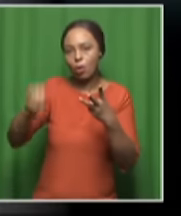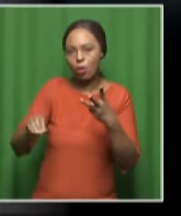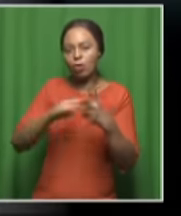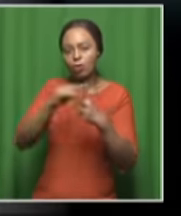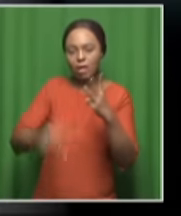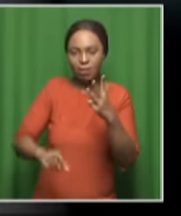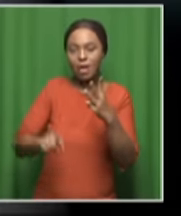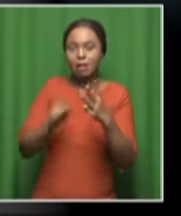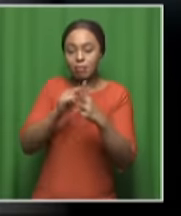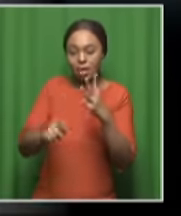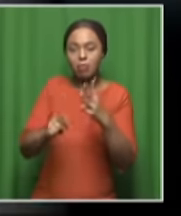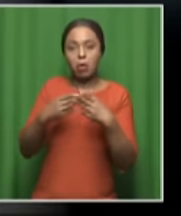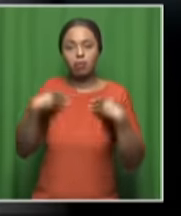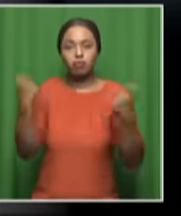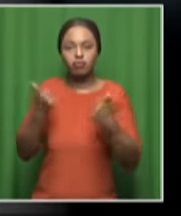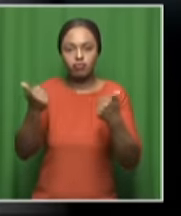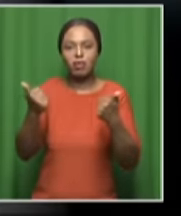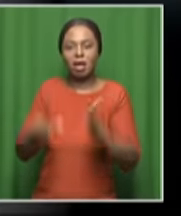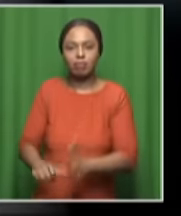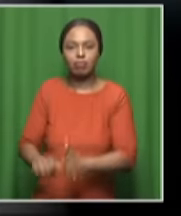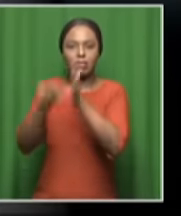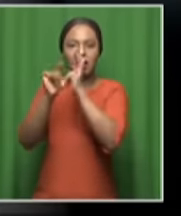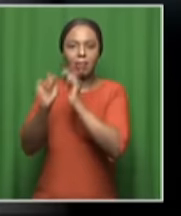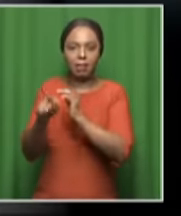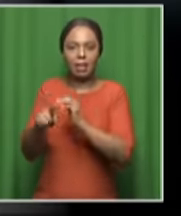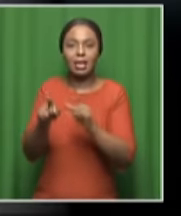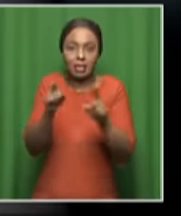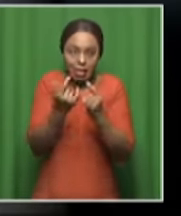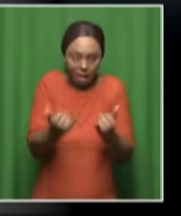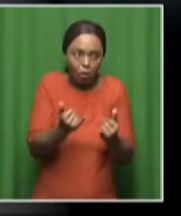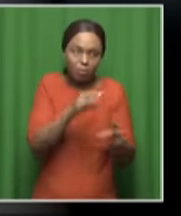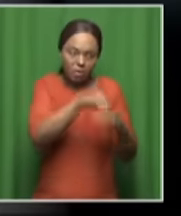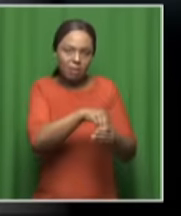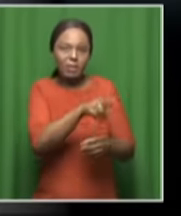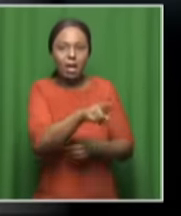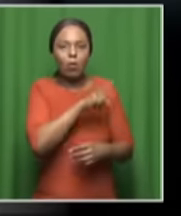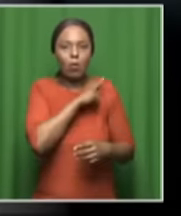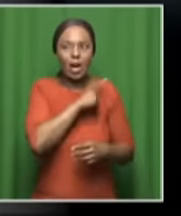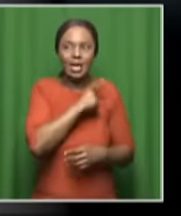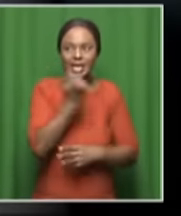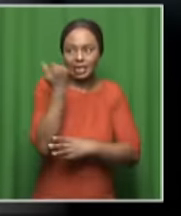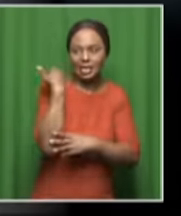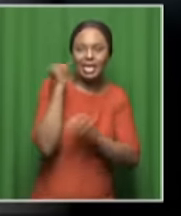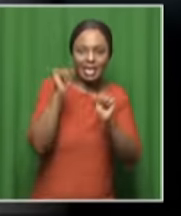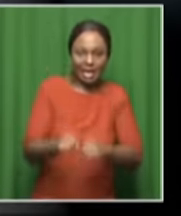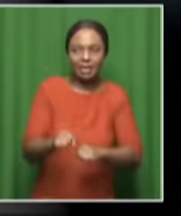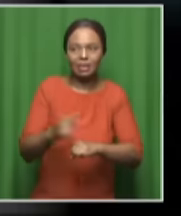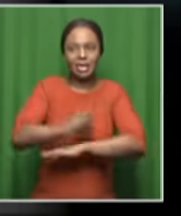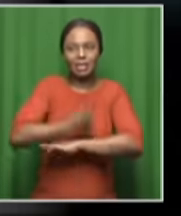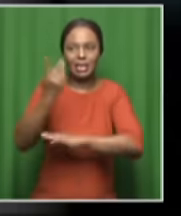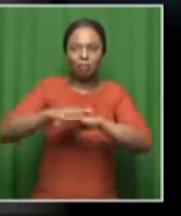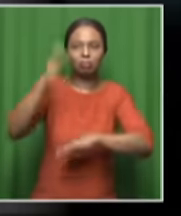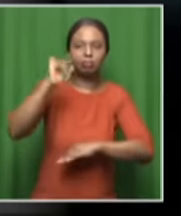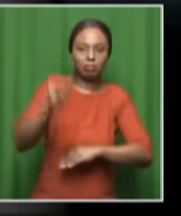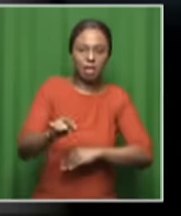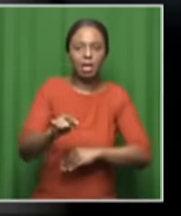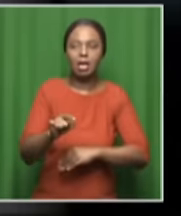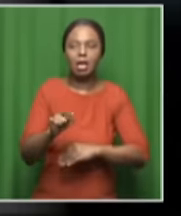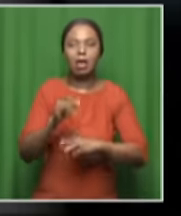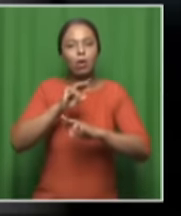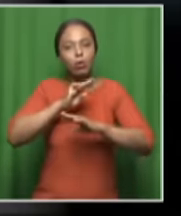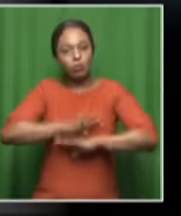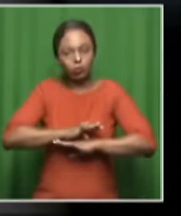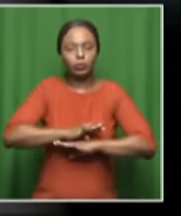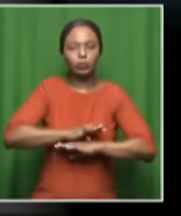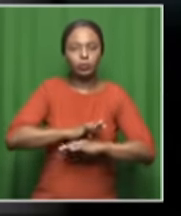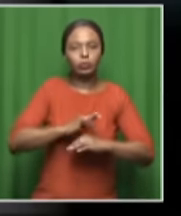And it has to show now today against Nigeria because, yes, they've had a day extra. You know, that can be a positive because it